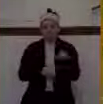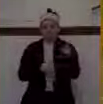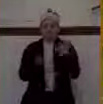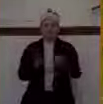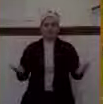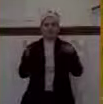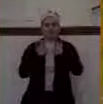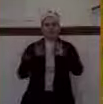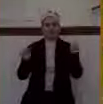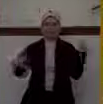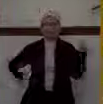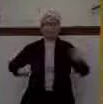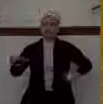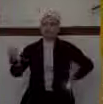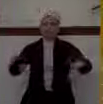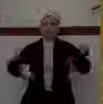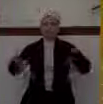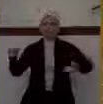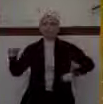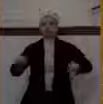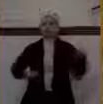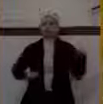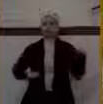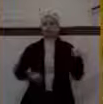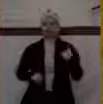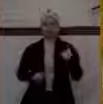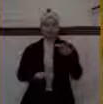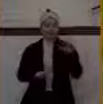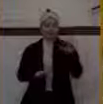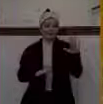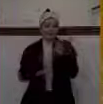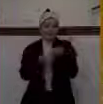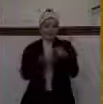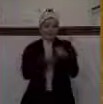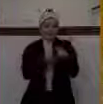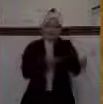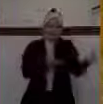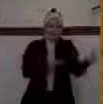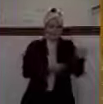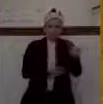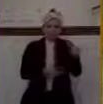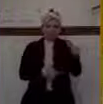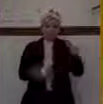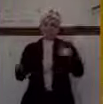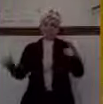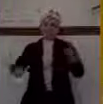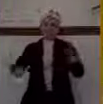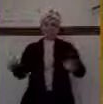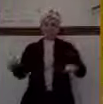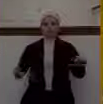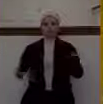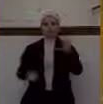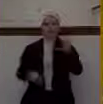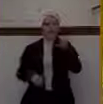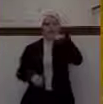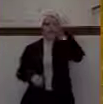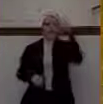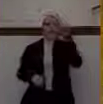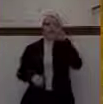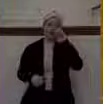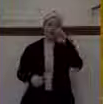about, but they also boasted about their material. Did you know that that city was known for their black wool that they produced?